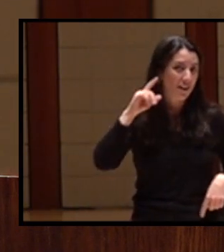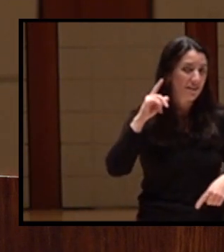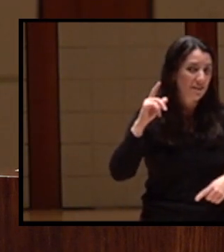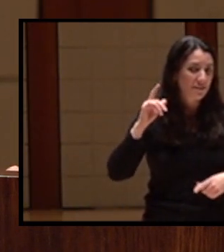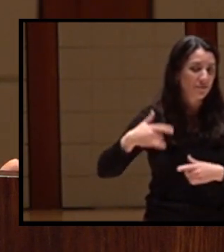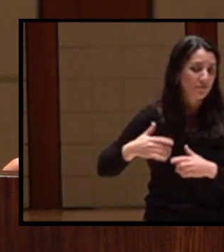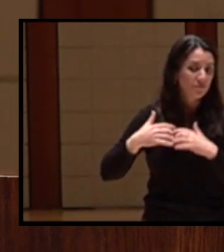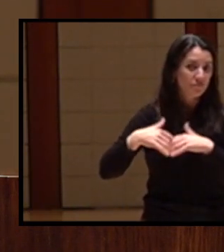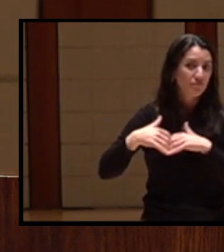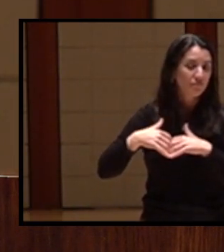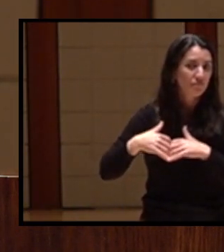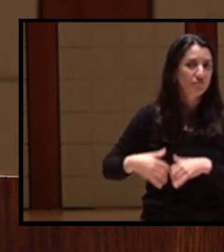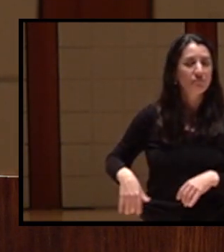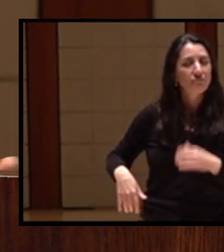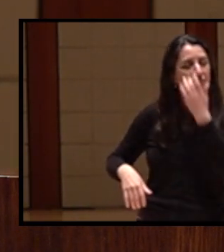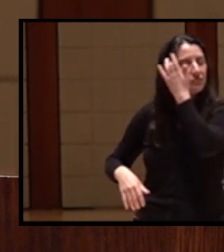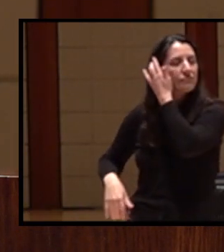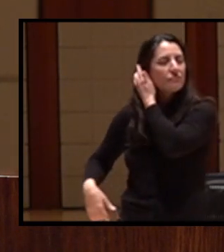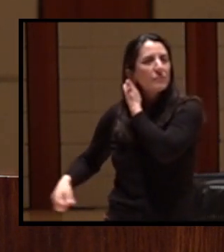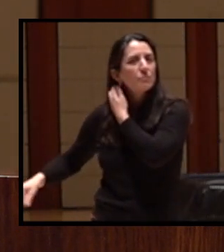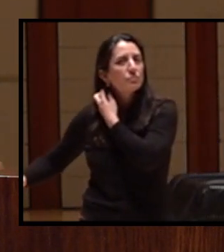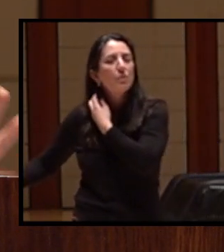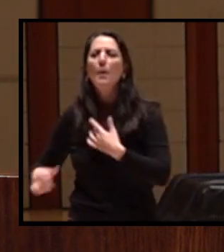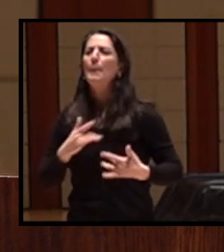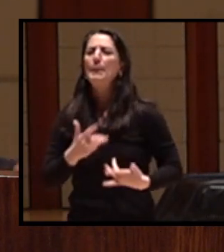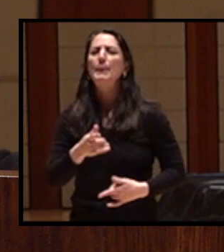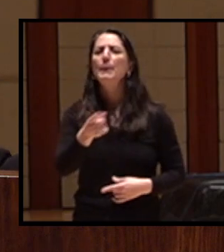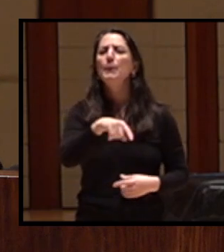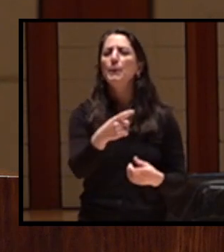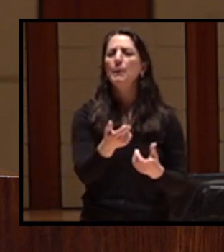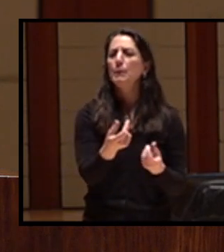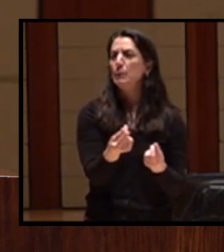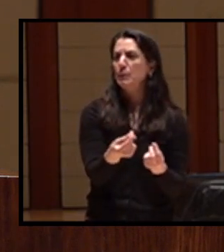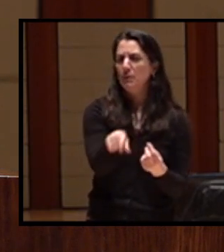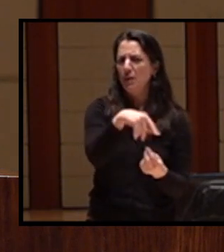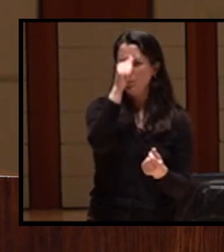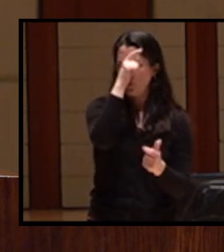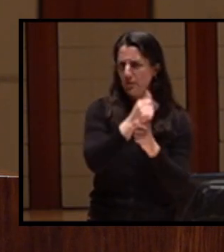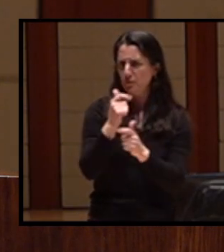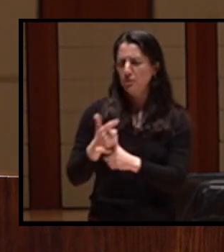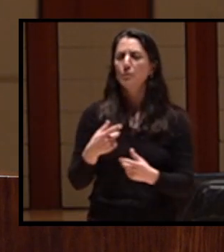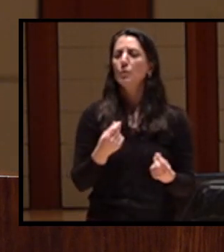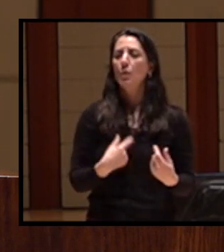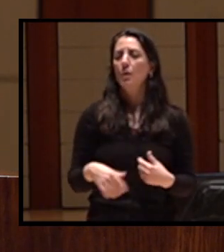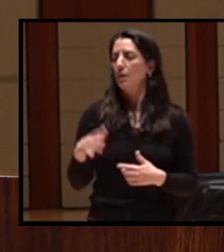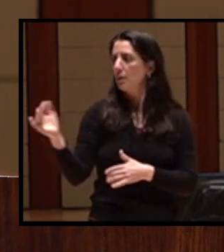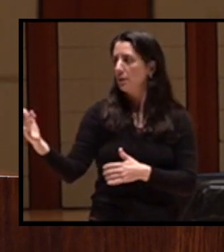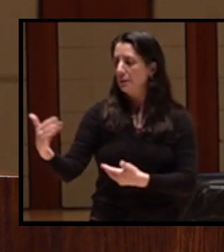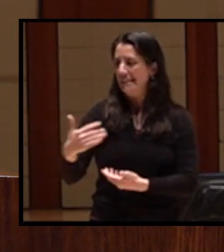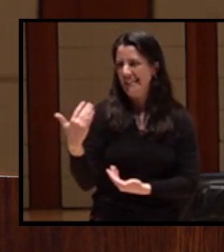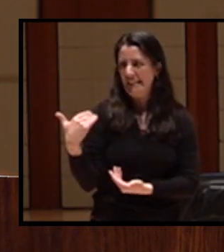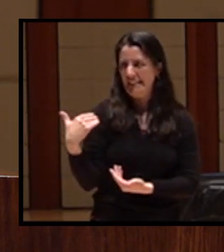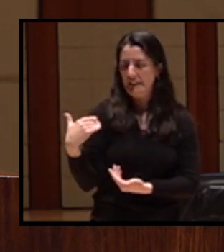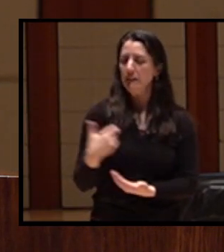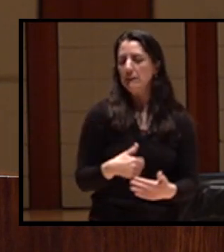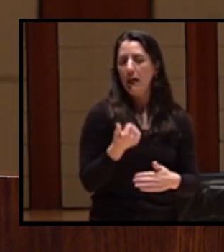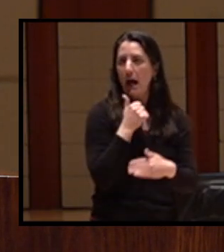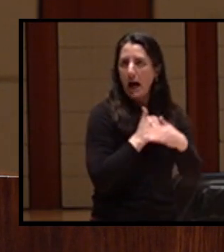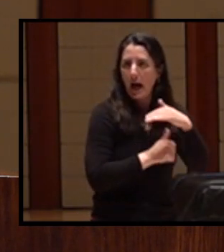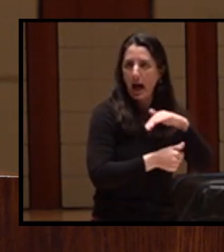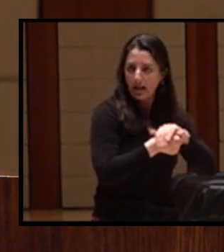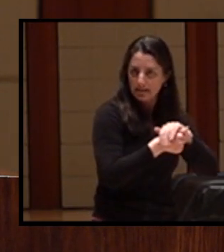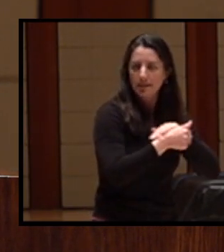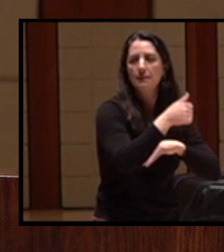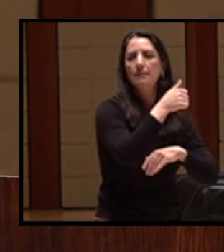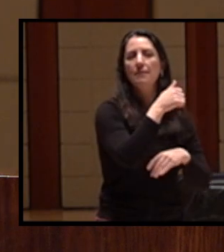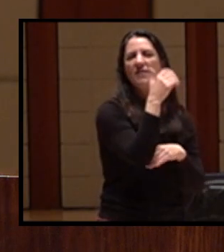side of the riverbank and hide under a tarp and wait for the state to pass. But tonight,